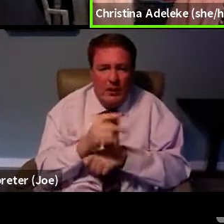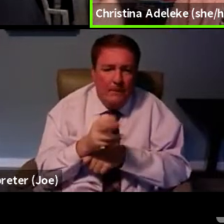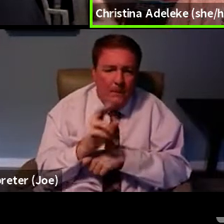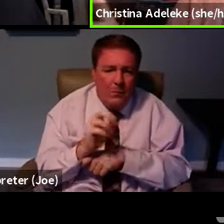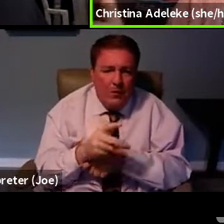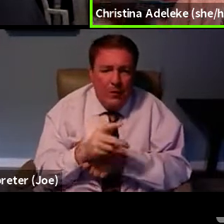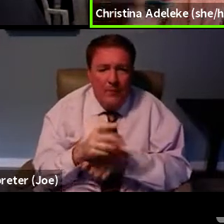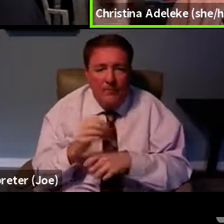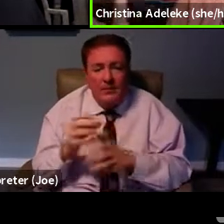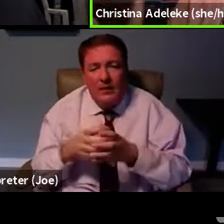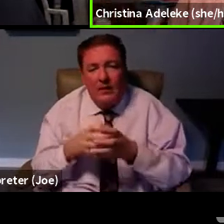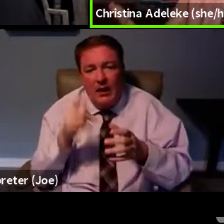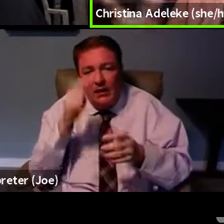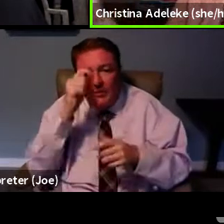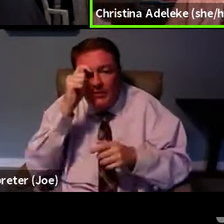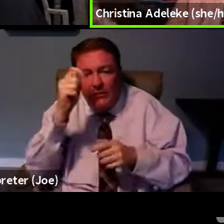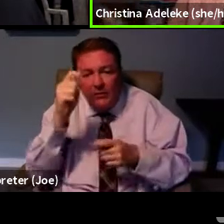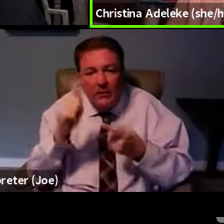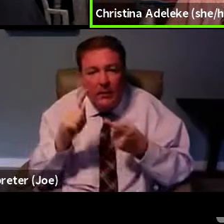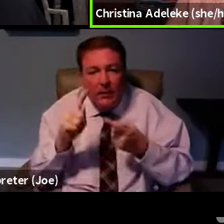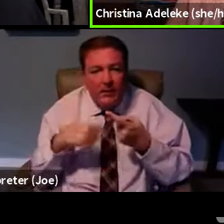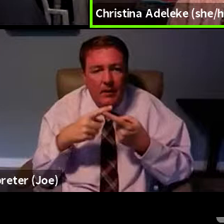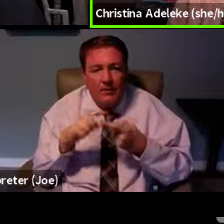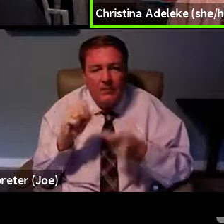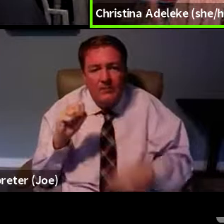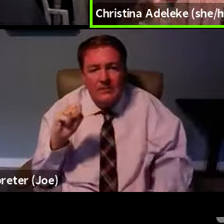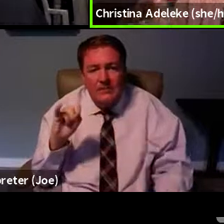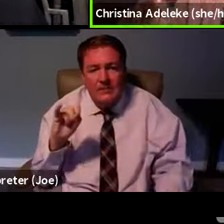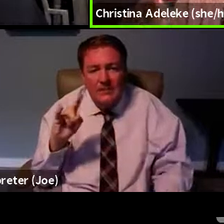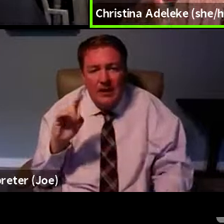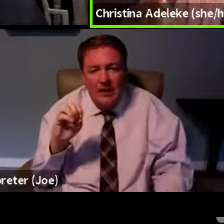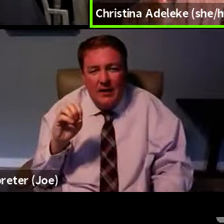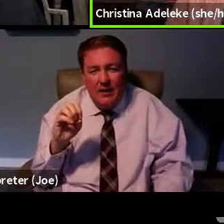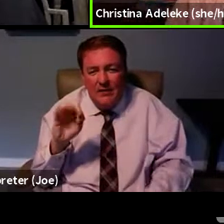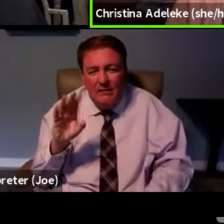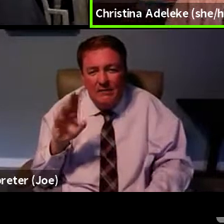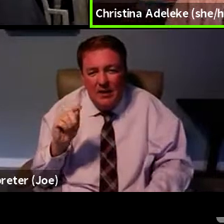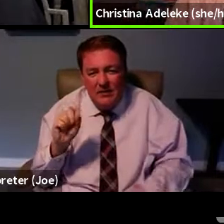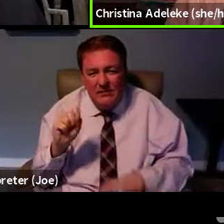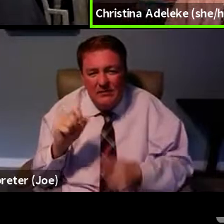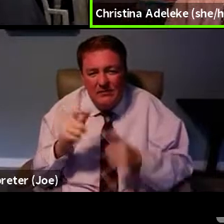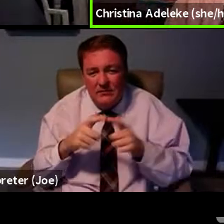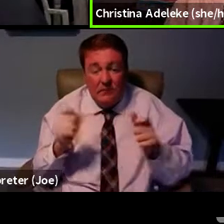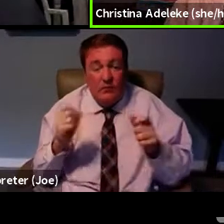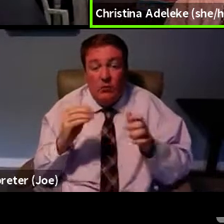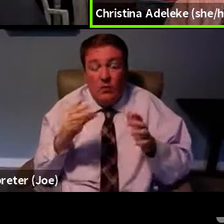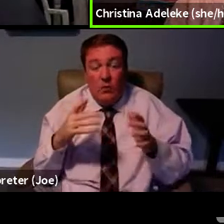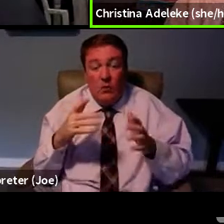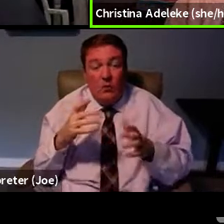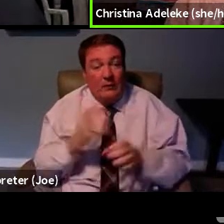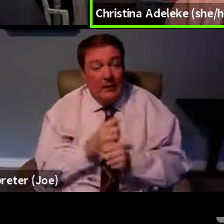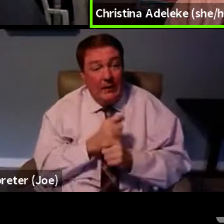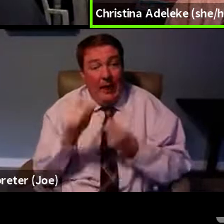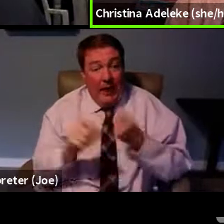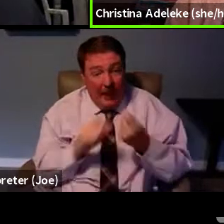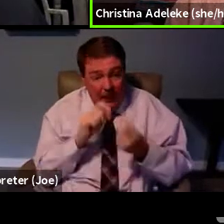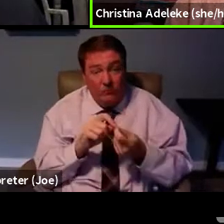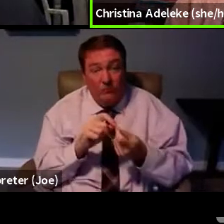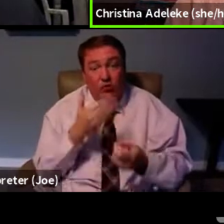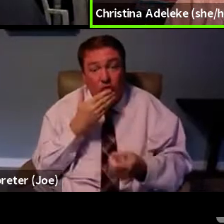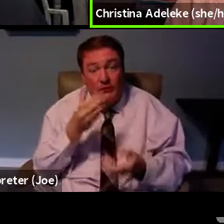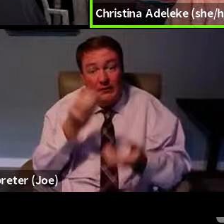of conspiracy theories about side effects and stuff like that. So I think being able to get accurate information about PrEP to